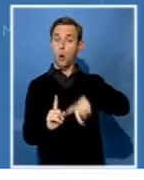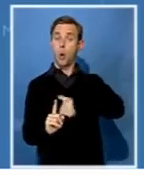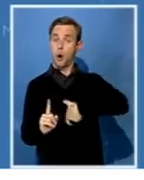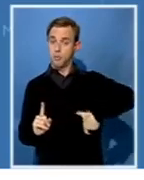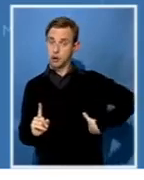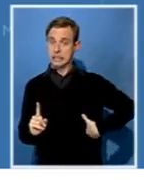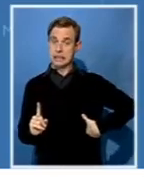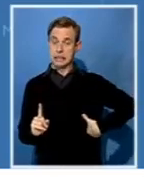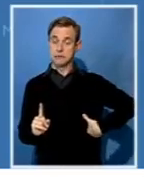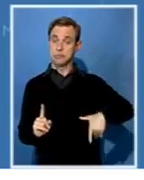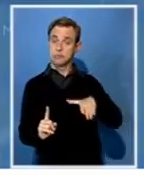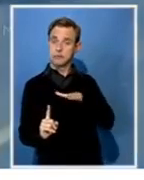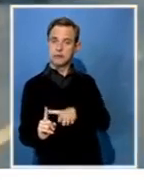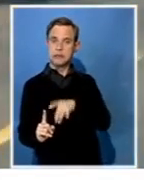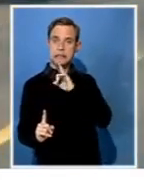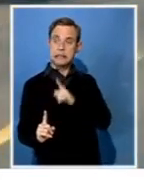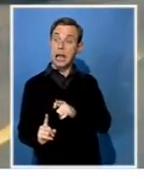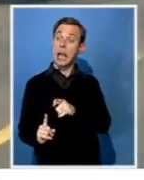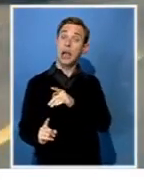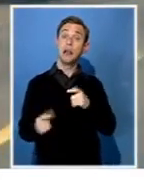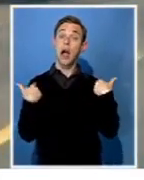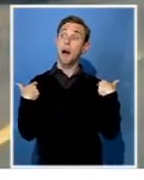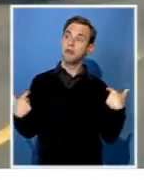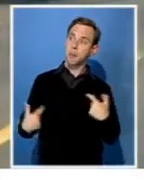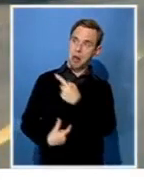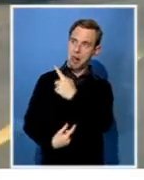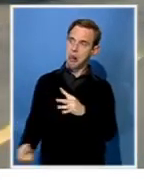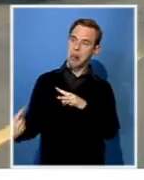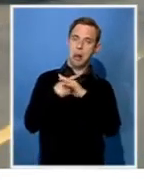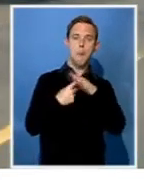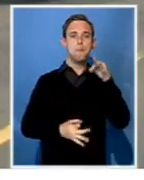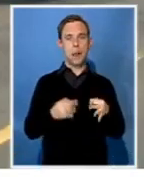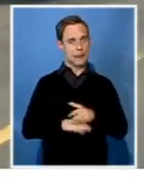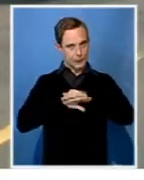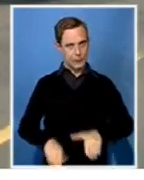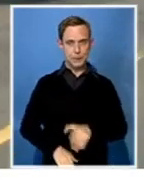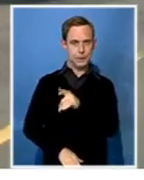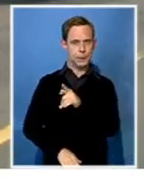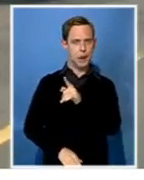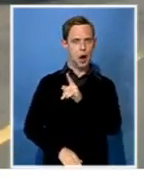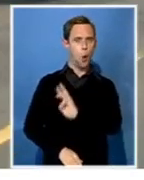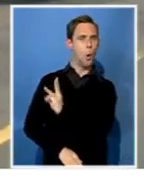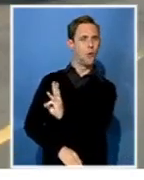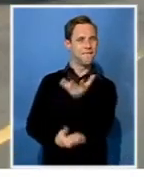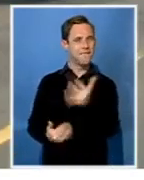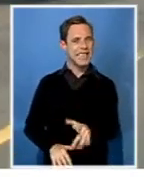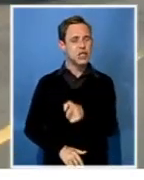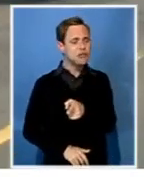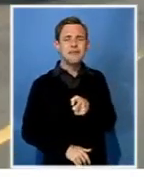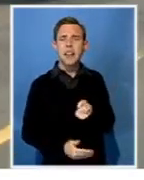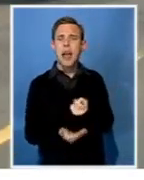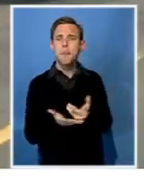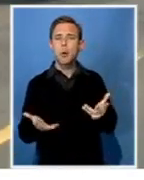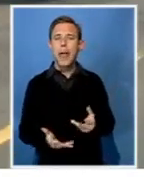warned his generals not to interfere in politics. And the platform that he chose to warn them was actually at a youth